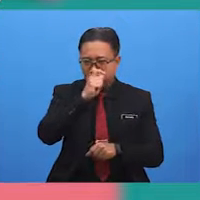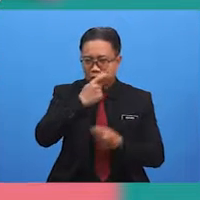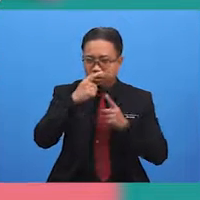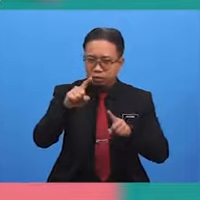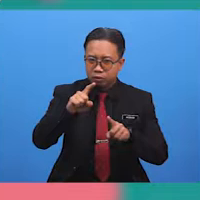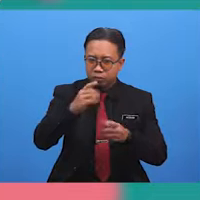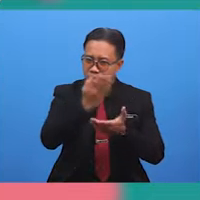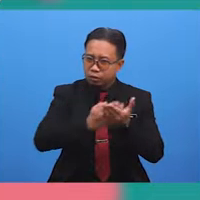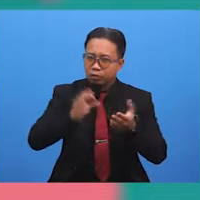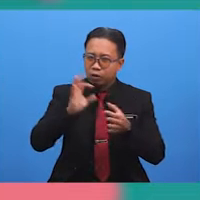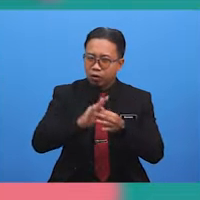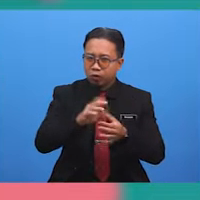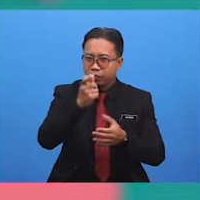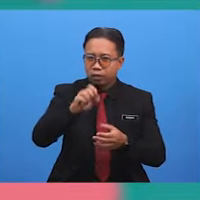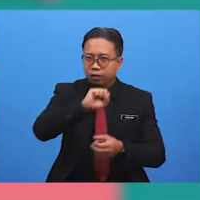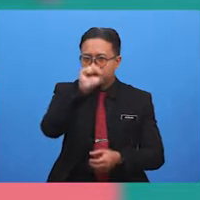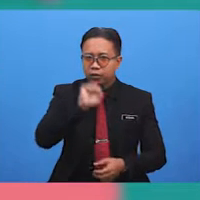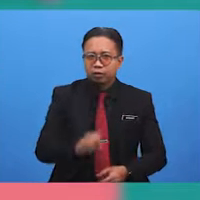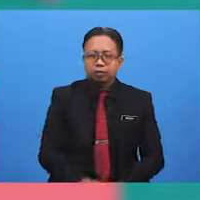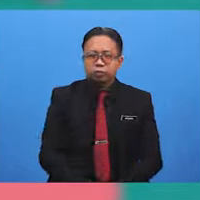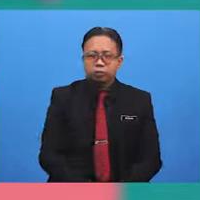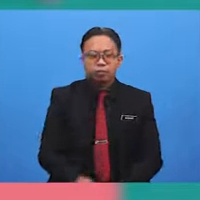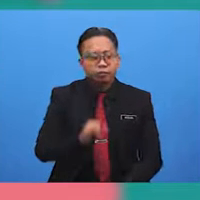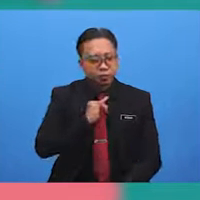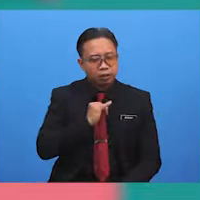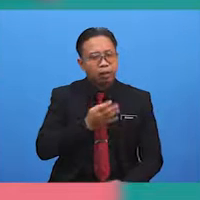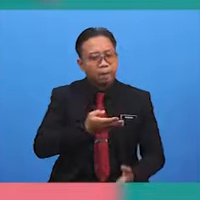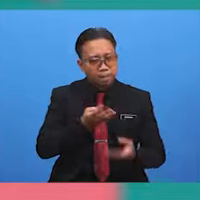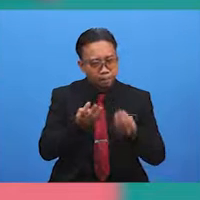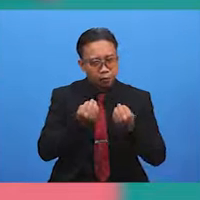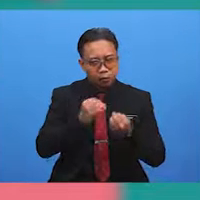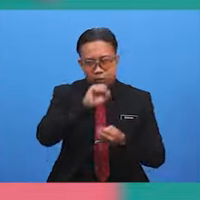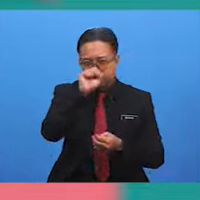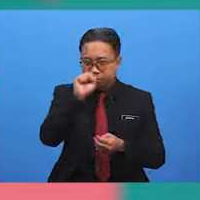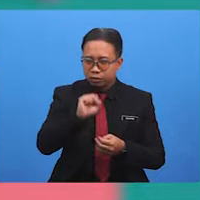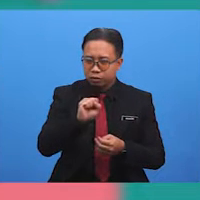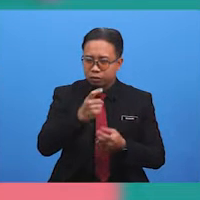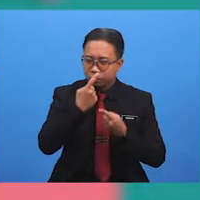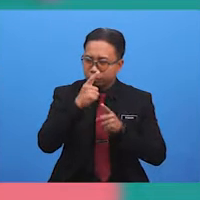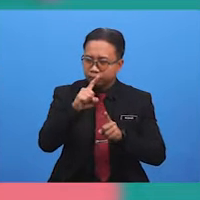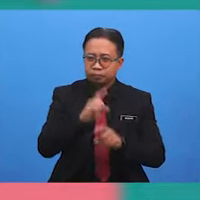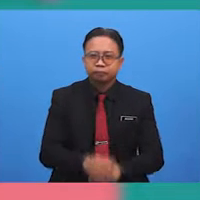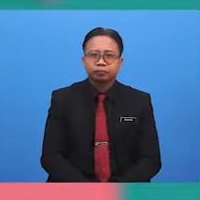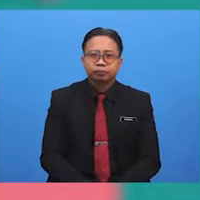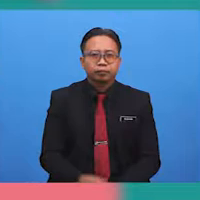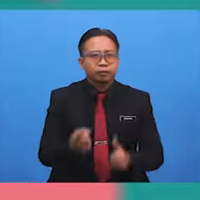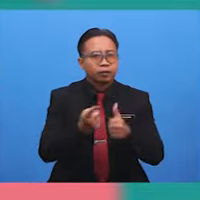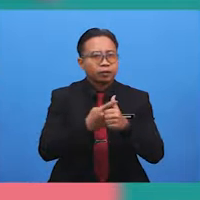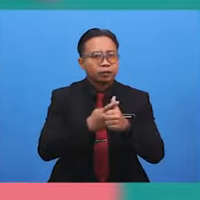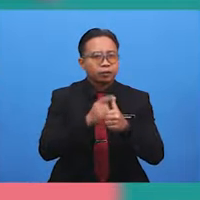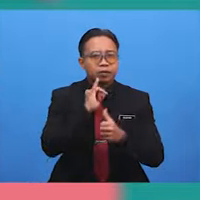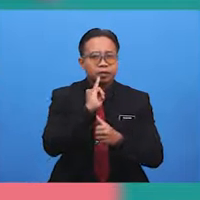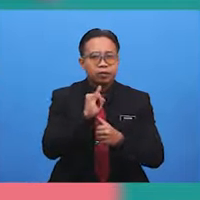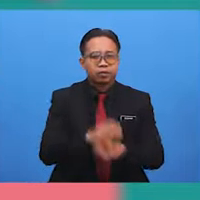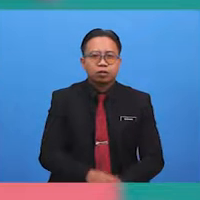questions? I'll be more than glad to answer. What do they wish to know, Miss Lily? The first question